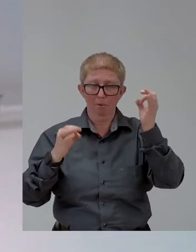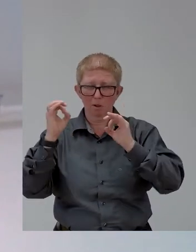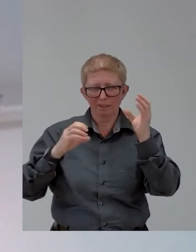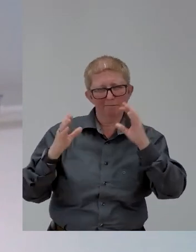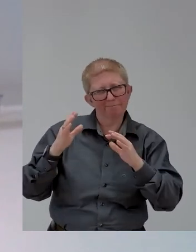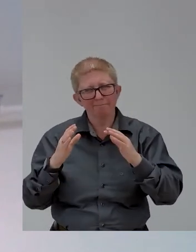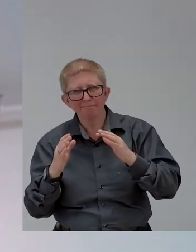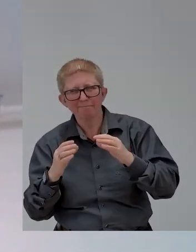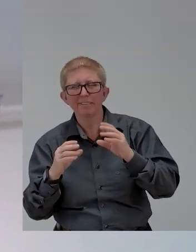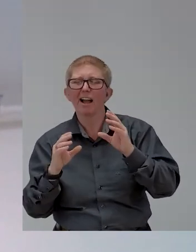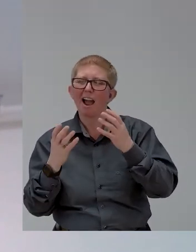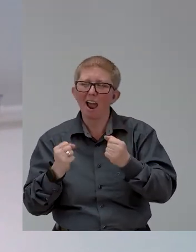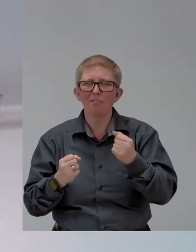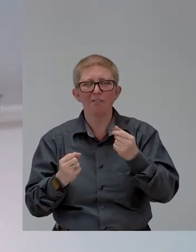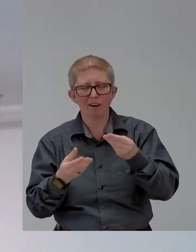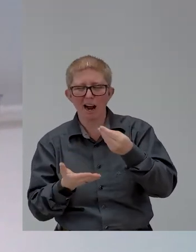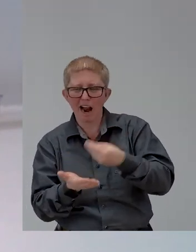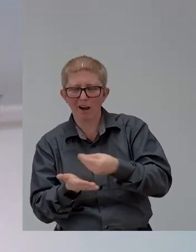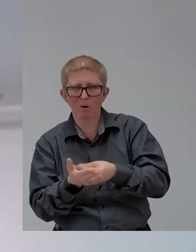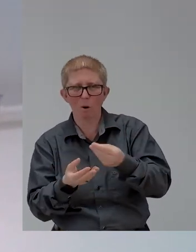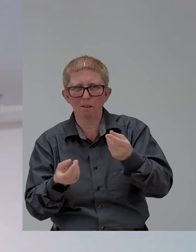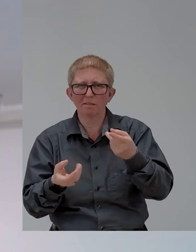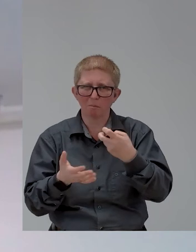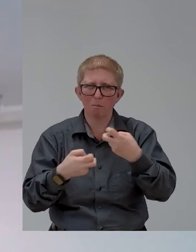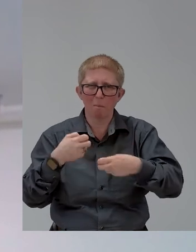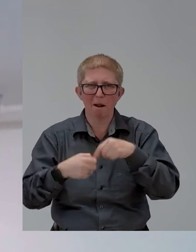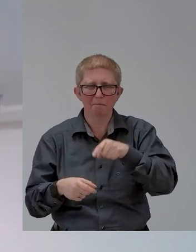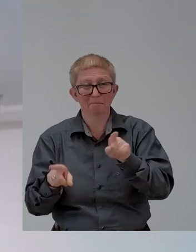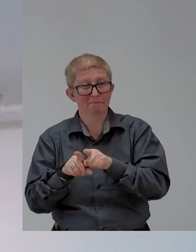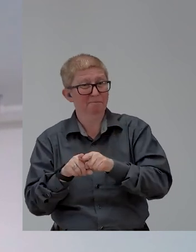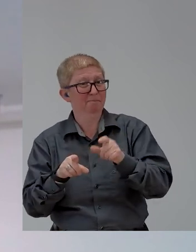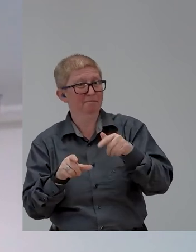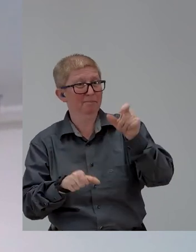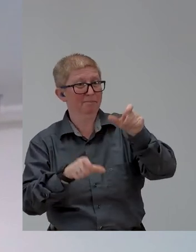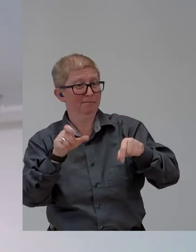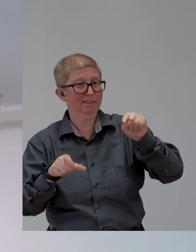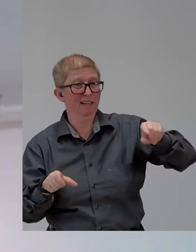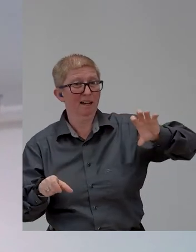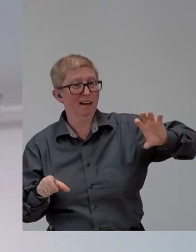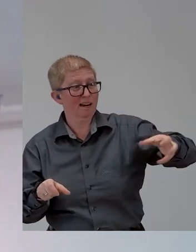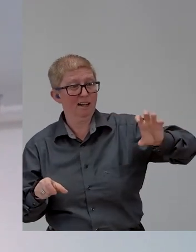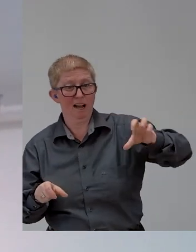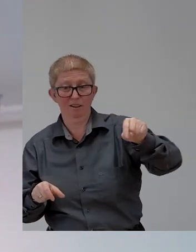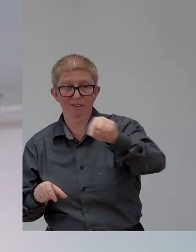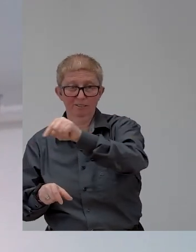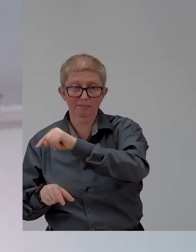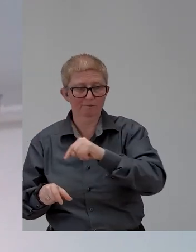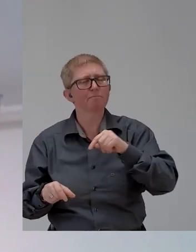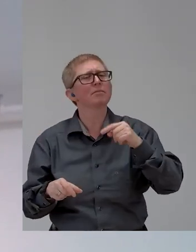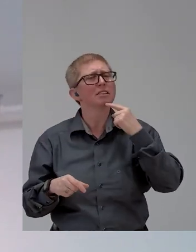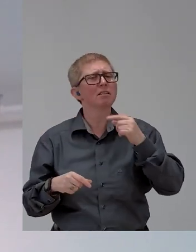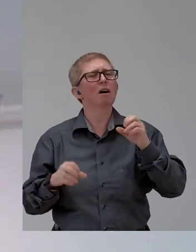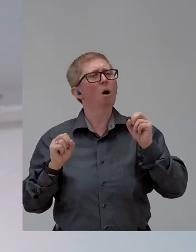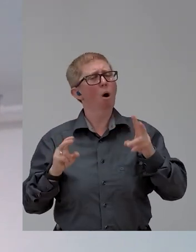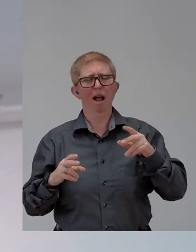It also has to do in part with commitments or lack of commitments by states and corporations. The OECD countries, both